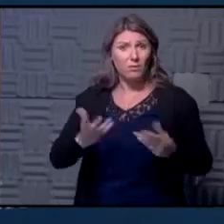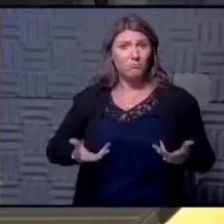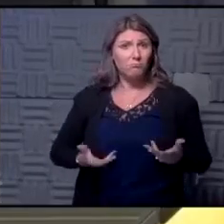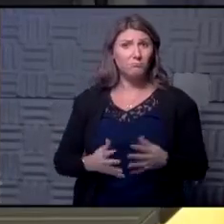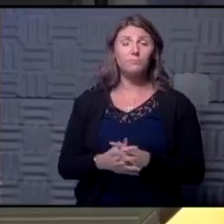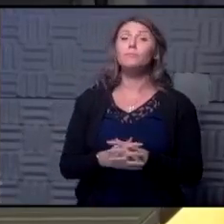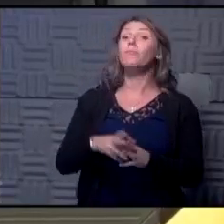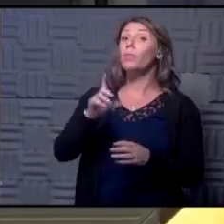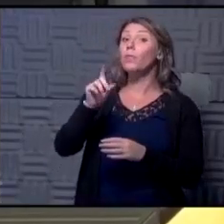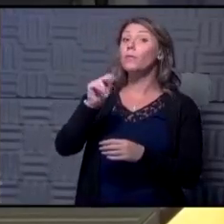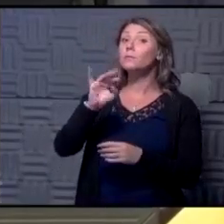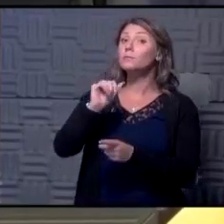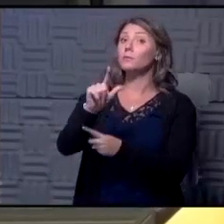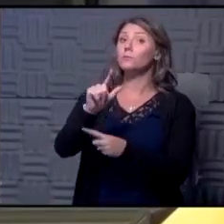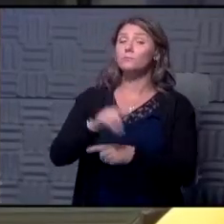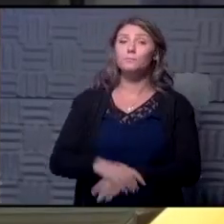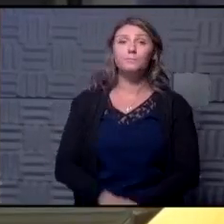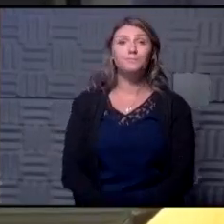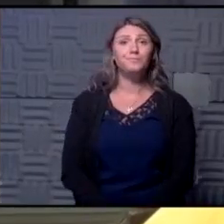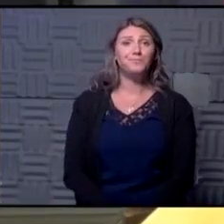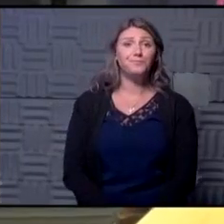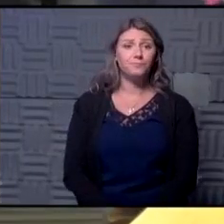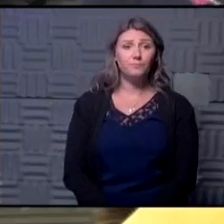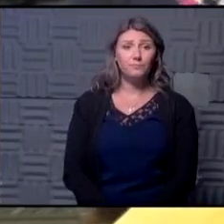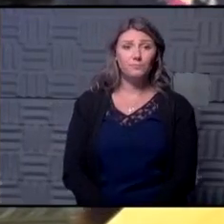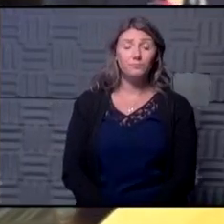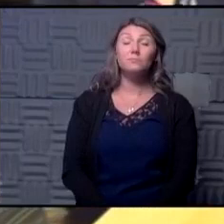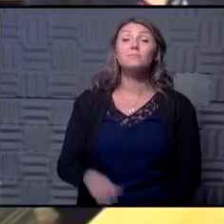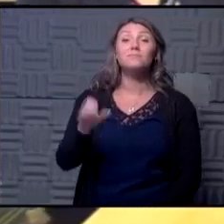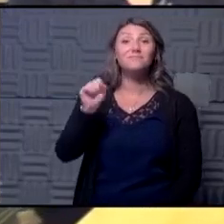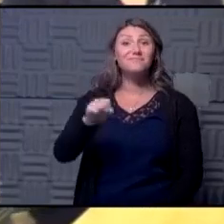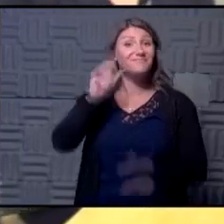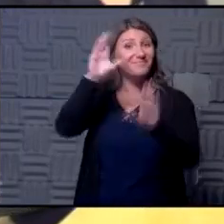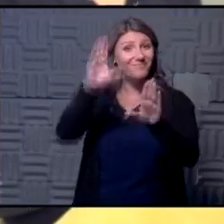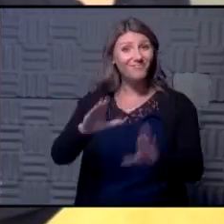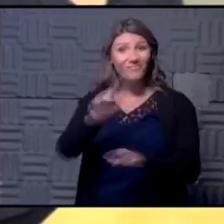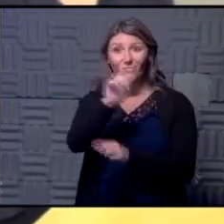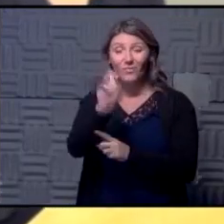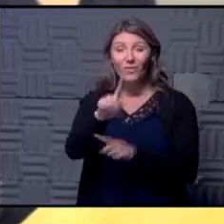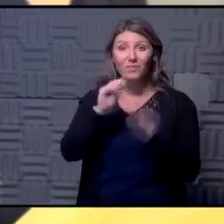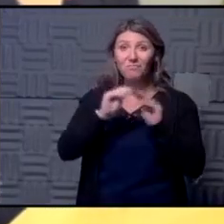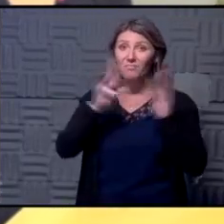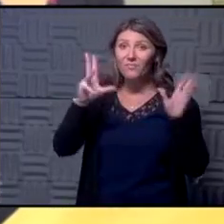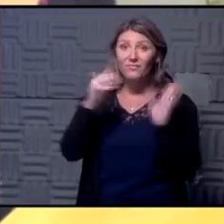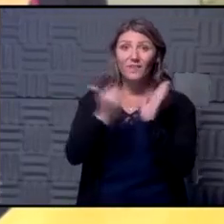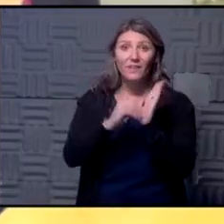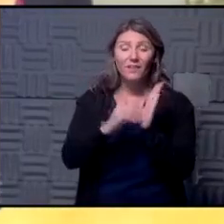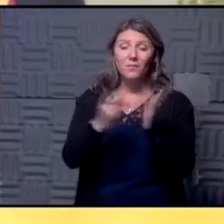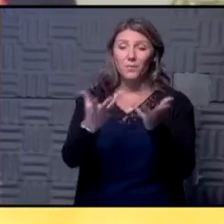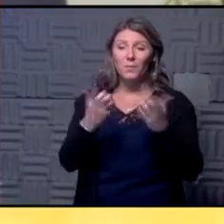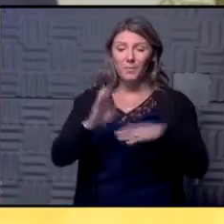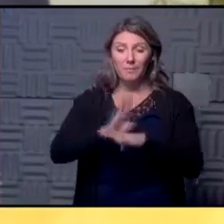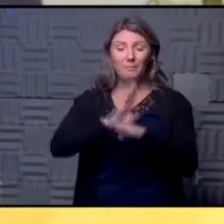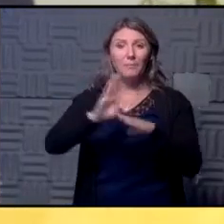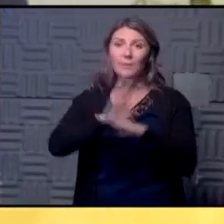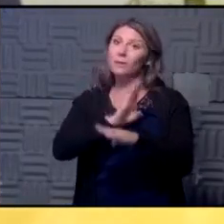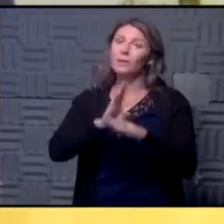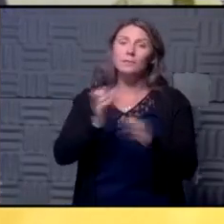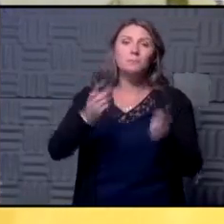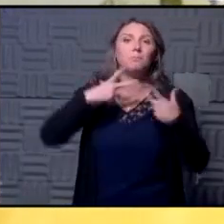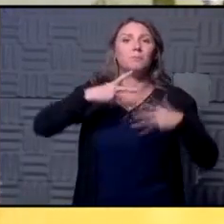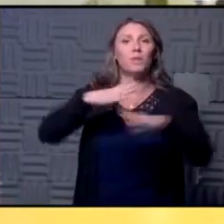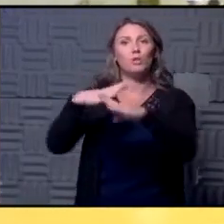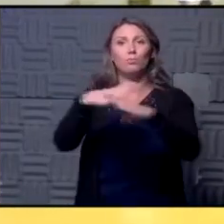yeah great question and obviously we again we want our businesses to take as many